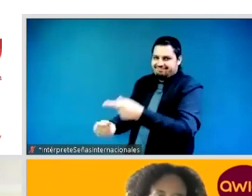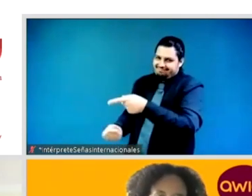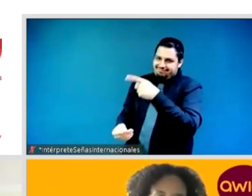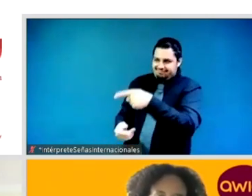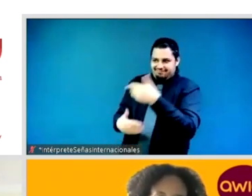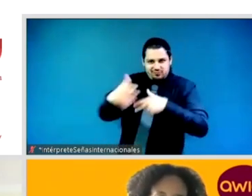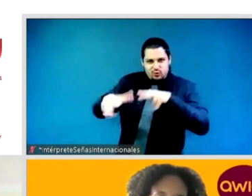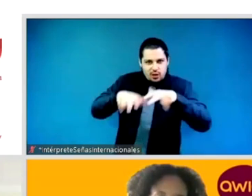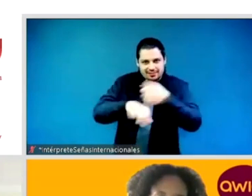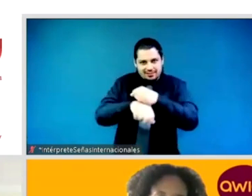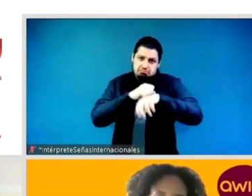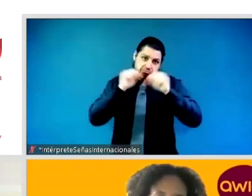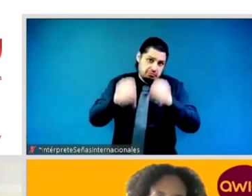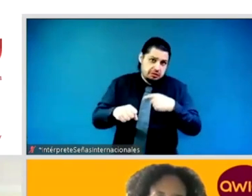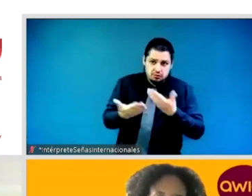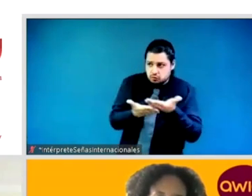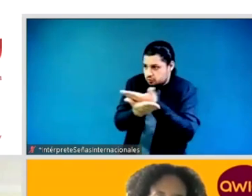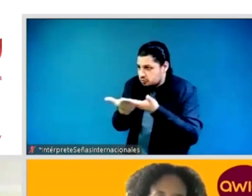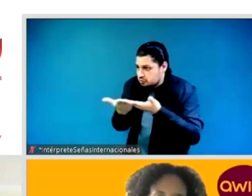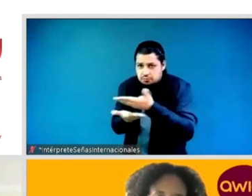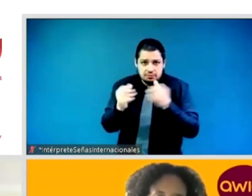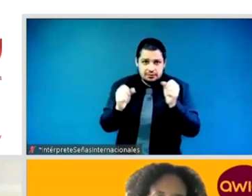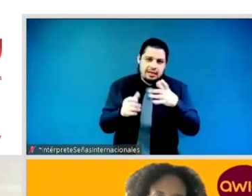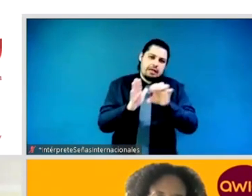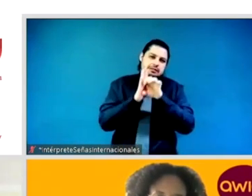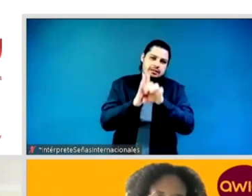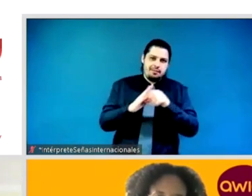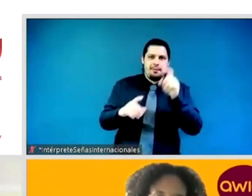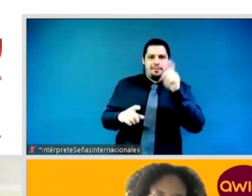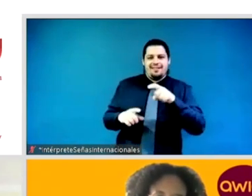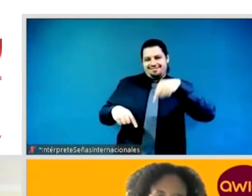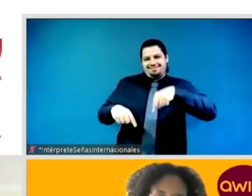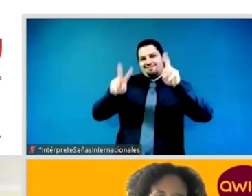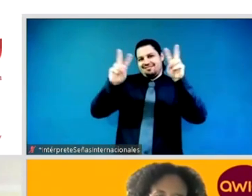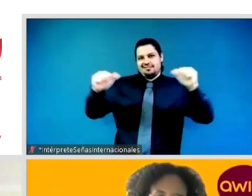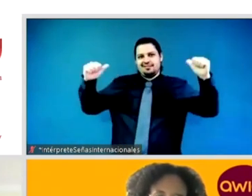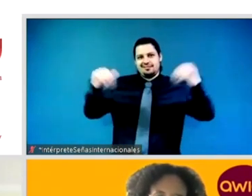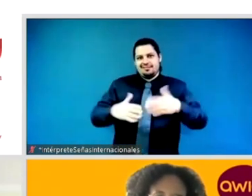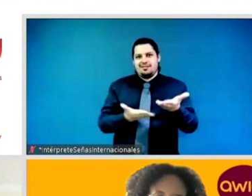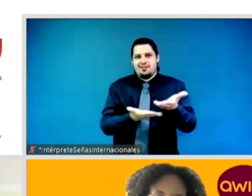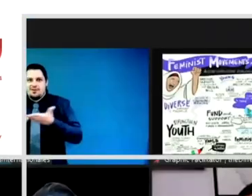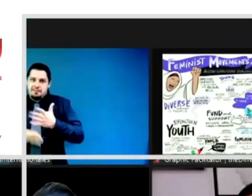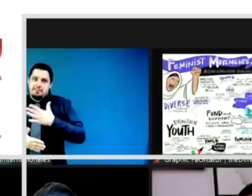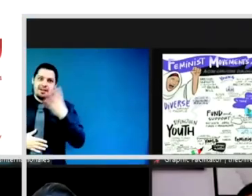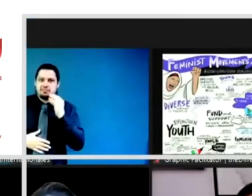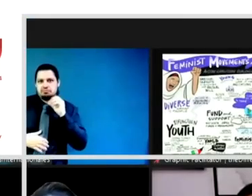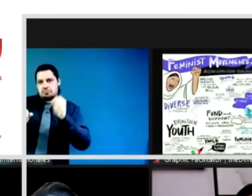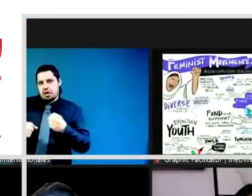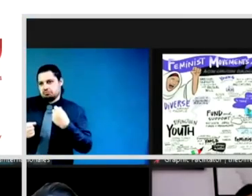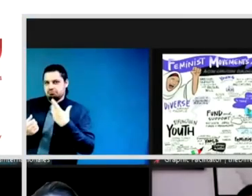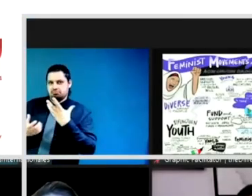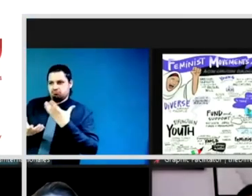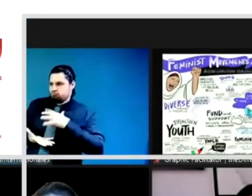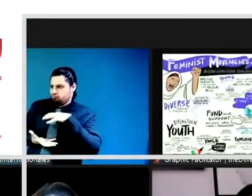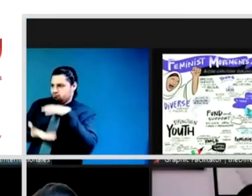um um maybe as one last thing encouraging thing or one message from today that i wanted to share is really i'm saying this a lot